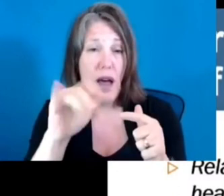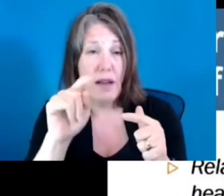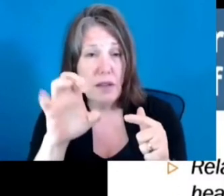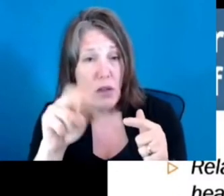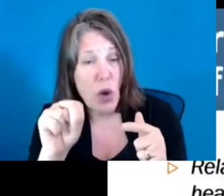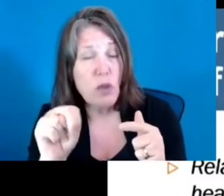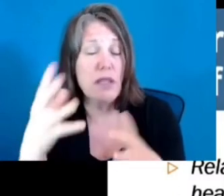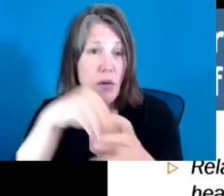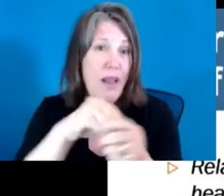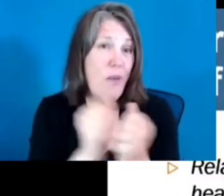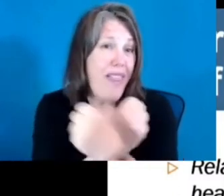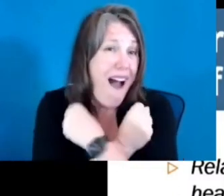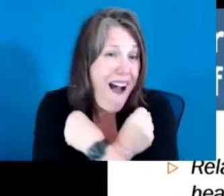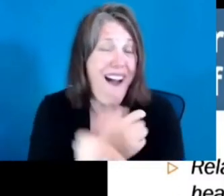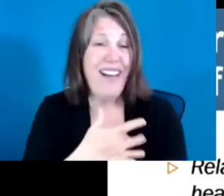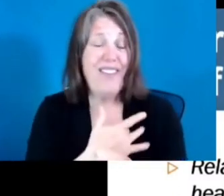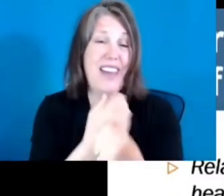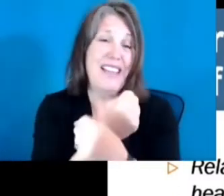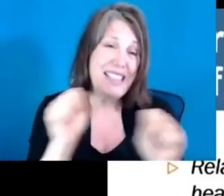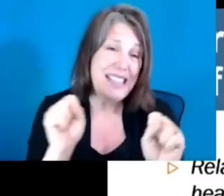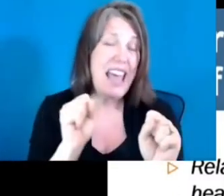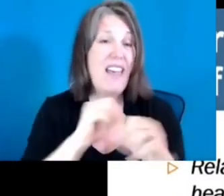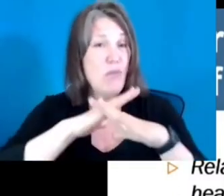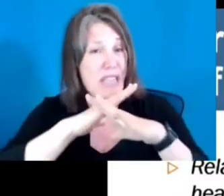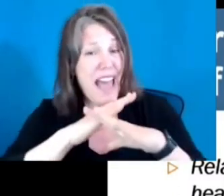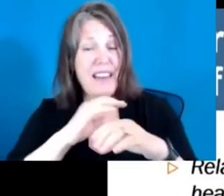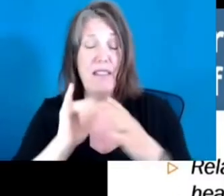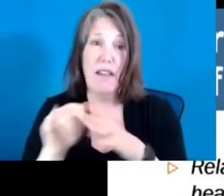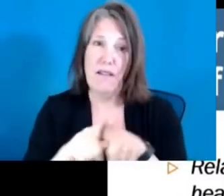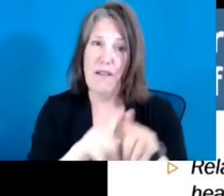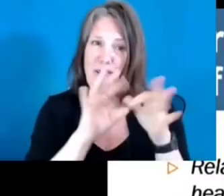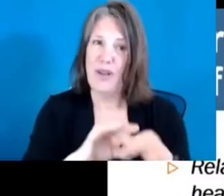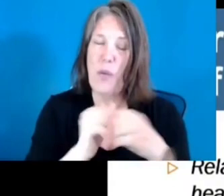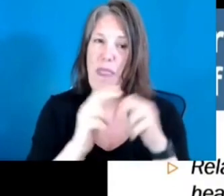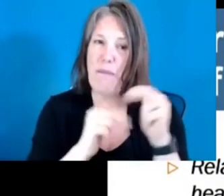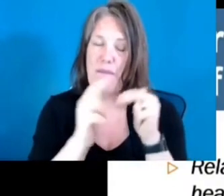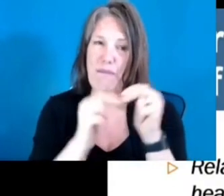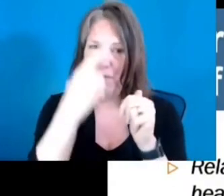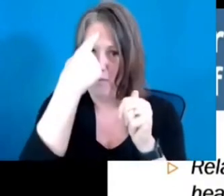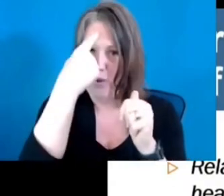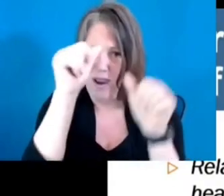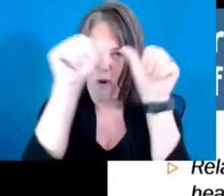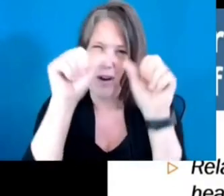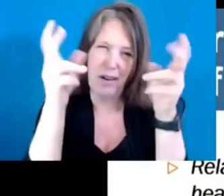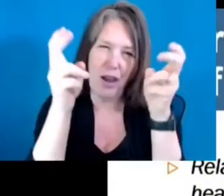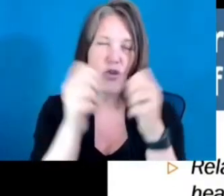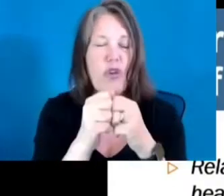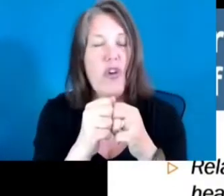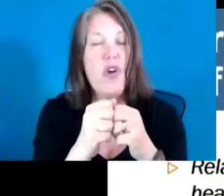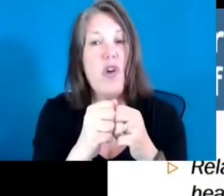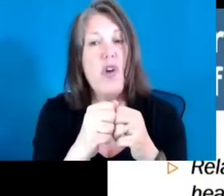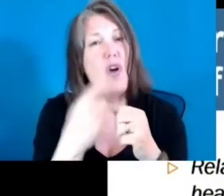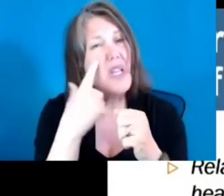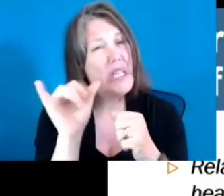associated with building brain brain architecture. And similarly, difficulty